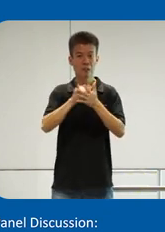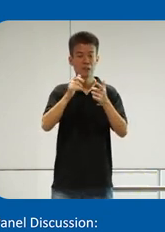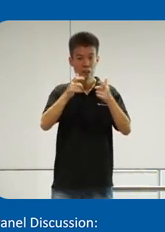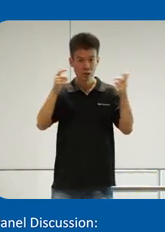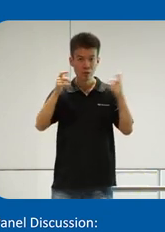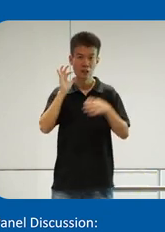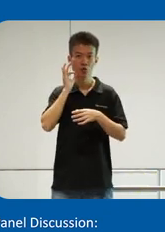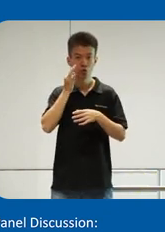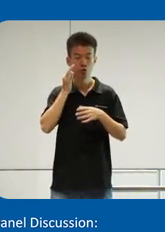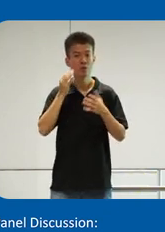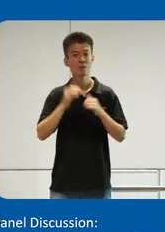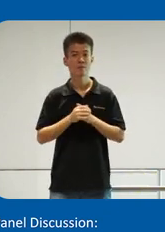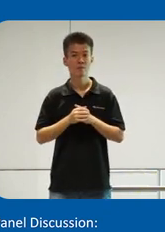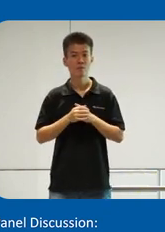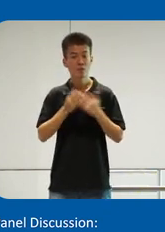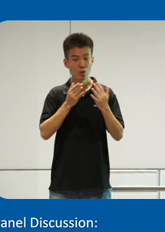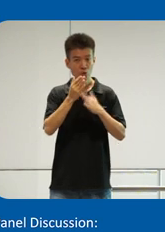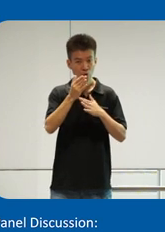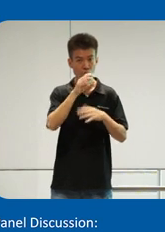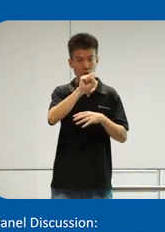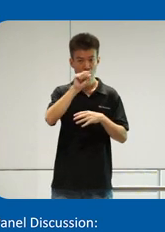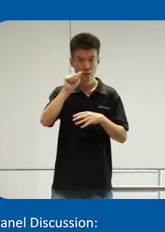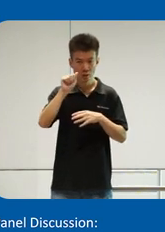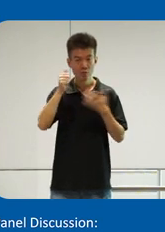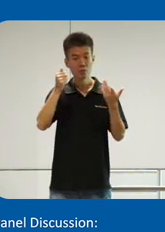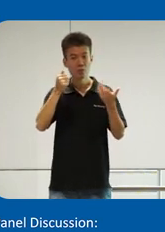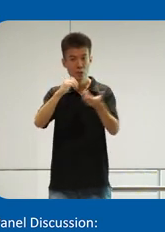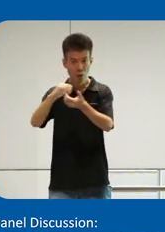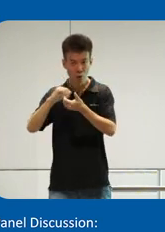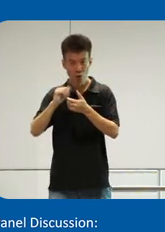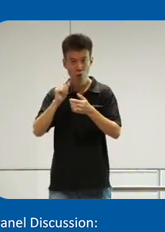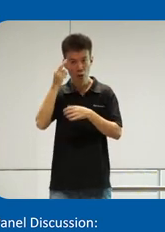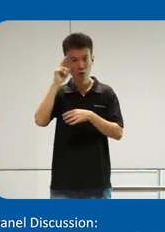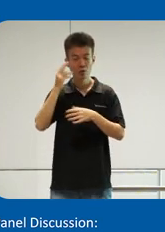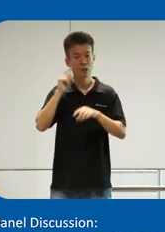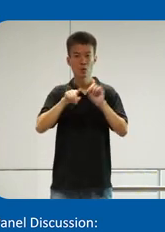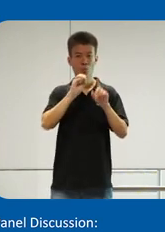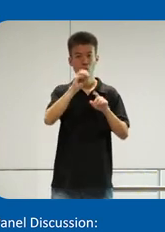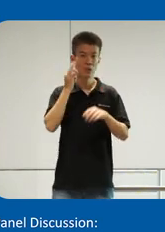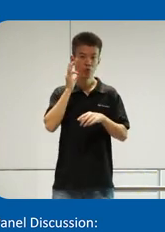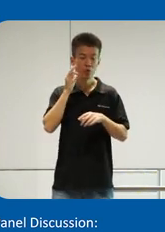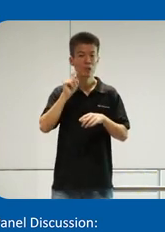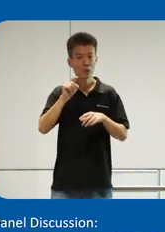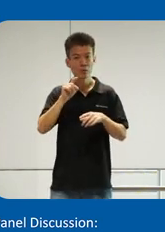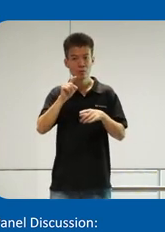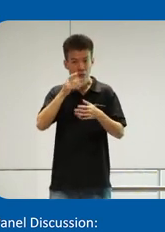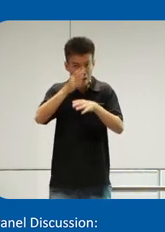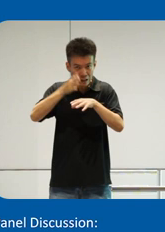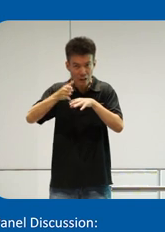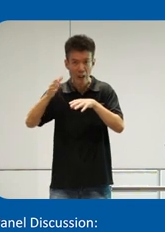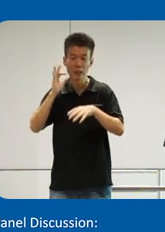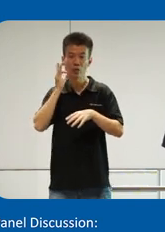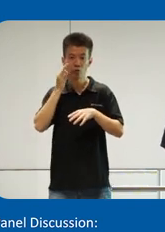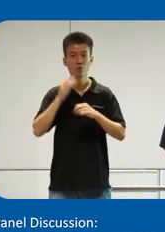fruits. And through the SSA collaboration, we realized that you cannot just put a fruit, you need to slice the fruit